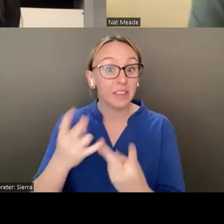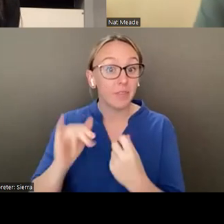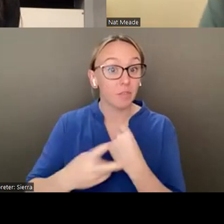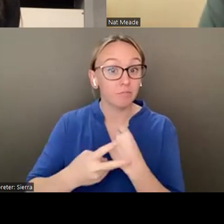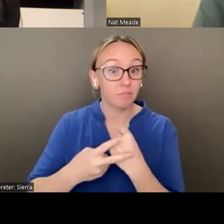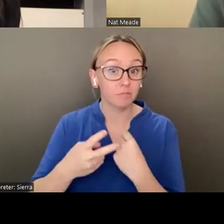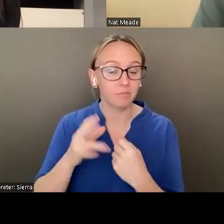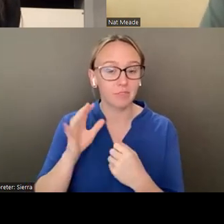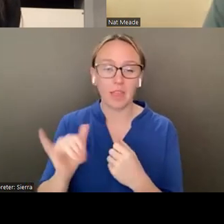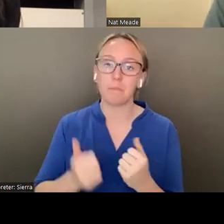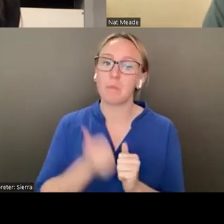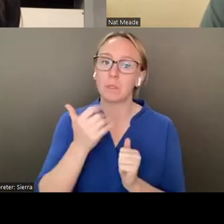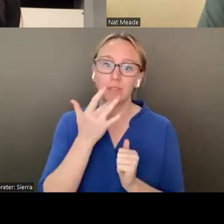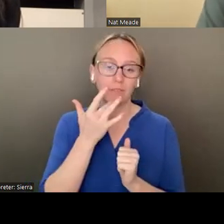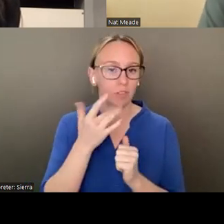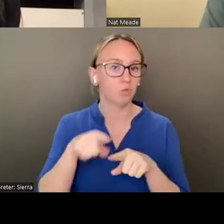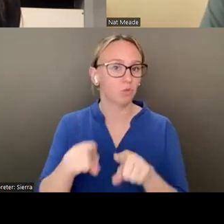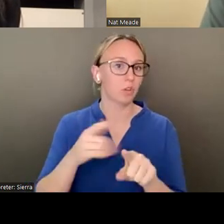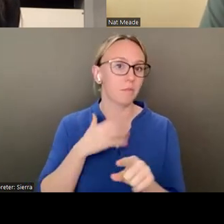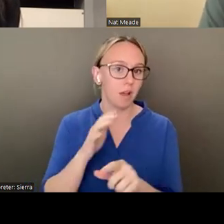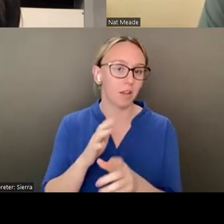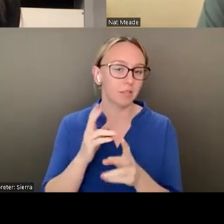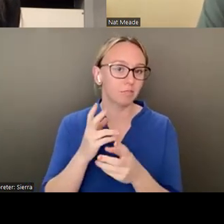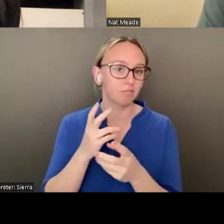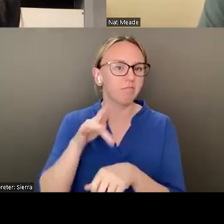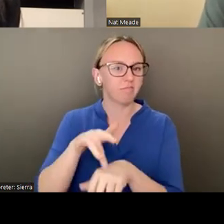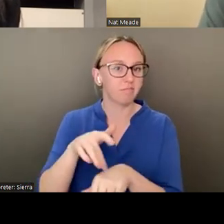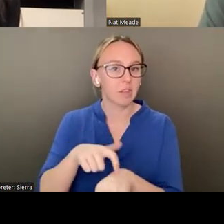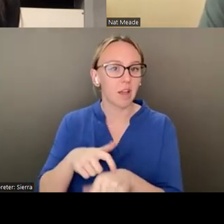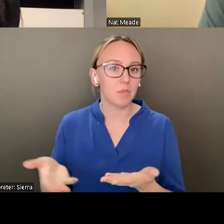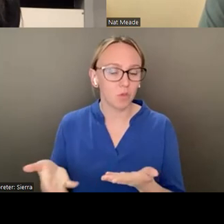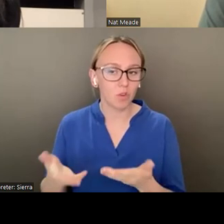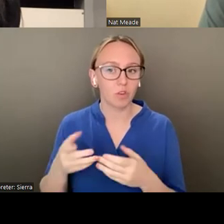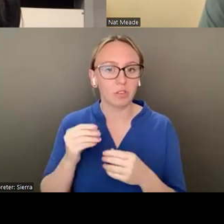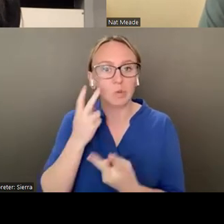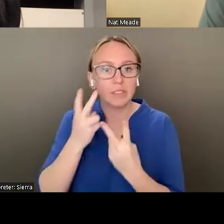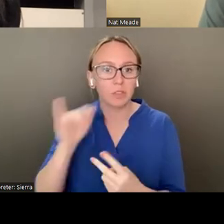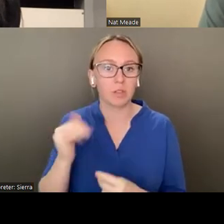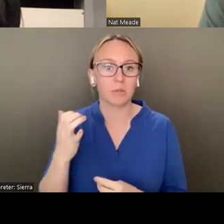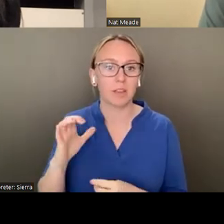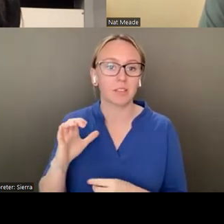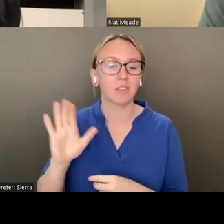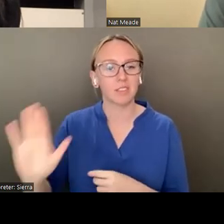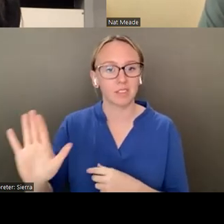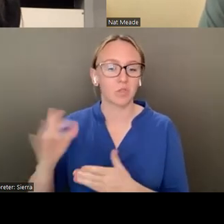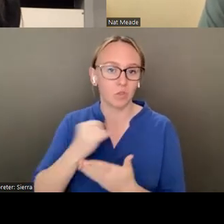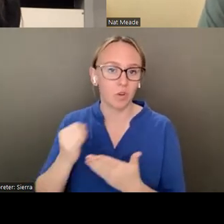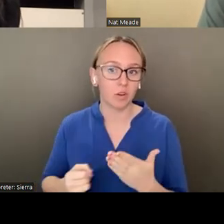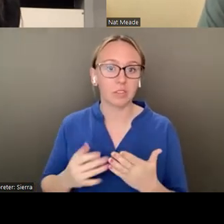visit and seeing James Castle's work. So yeah, emptiness and fullness simultaneously.